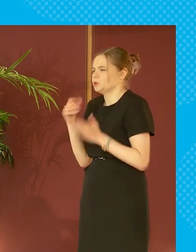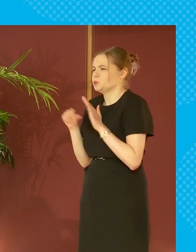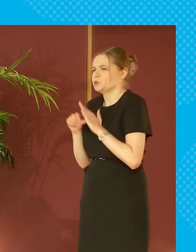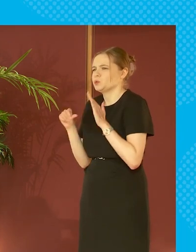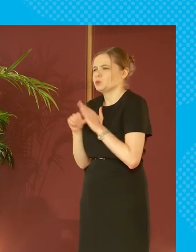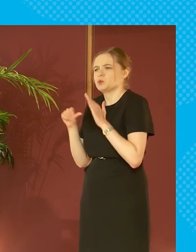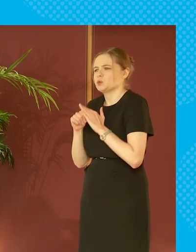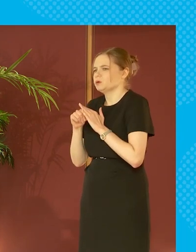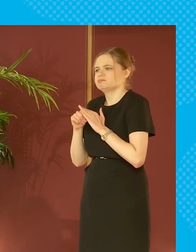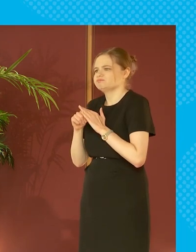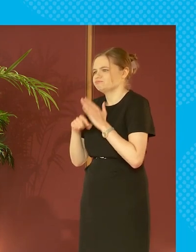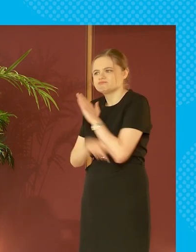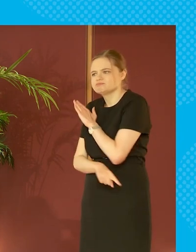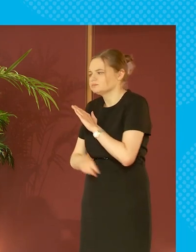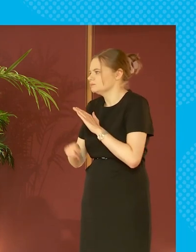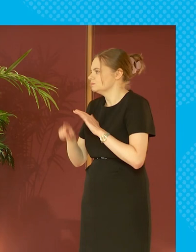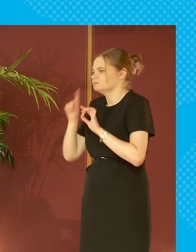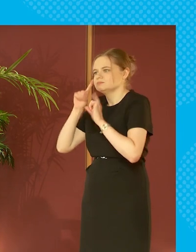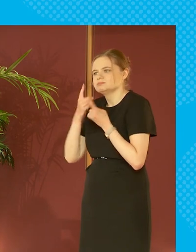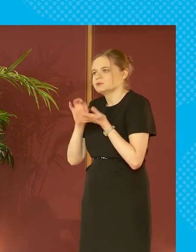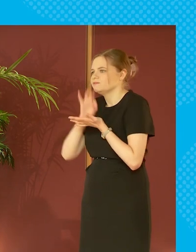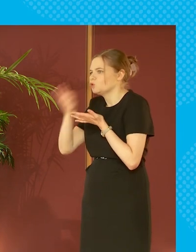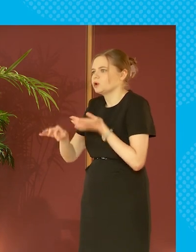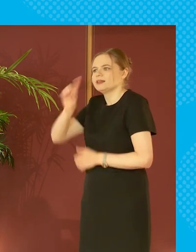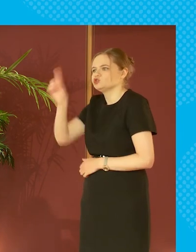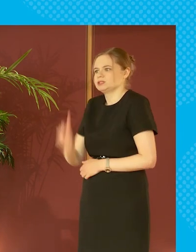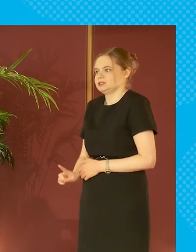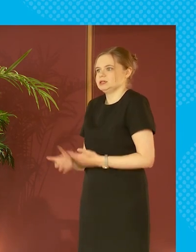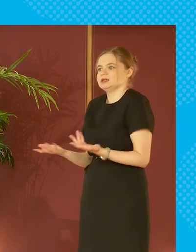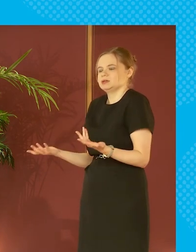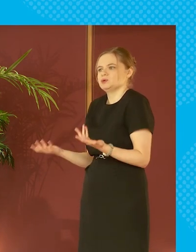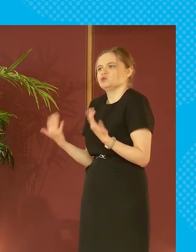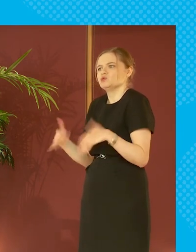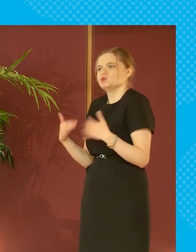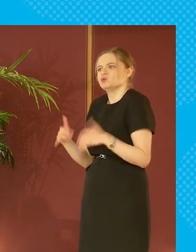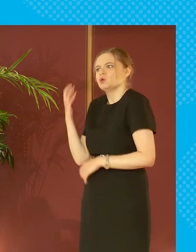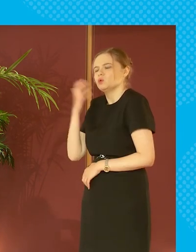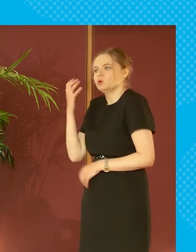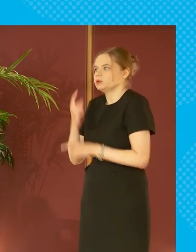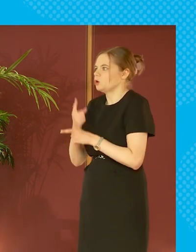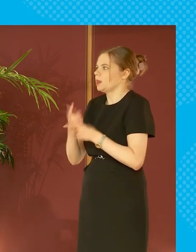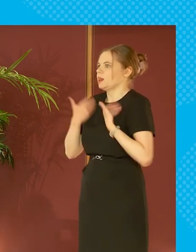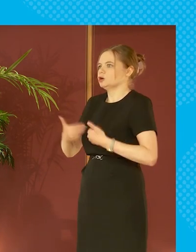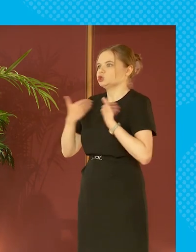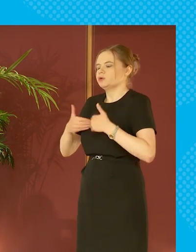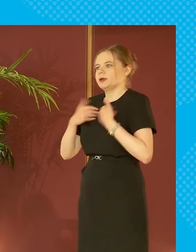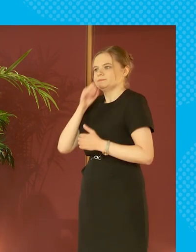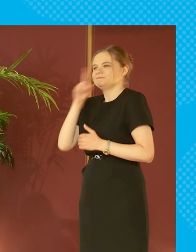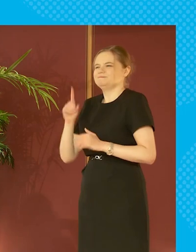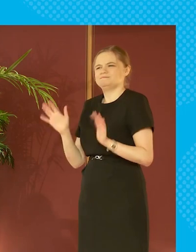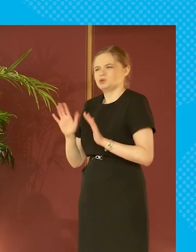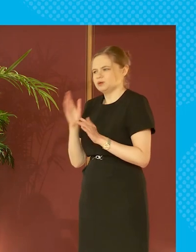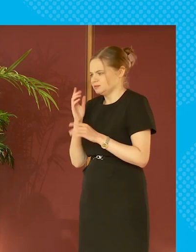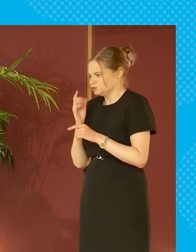it extremely difficult to afford or could no longer afford electricity we're not talking about luxuries we're